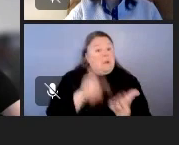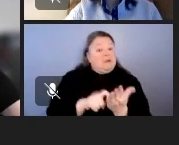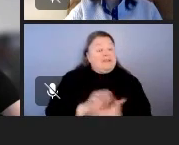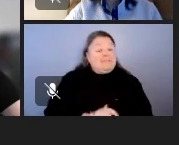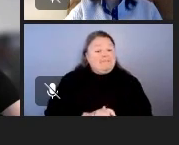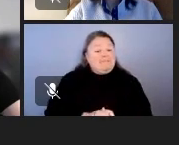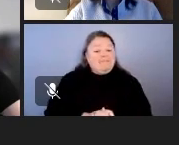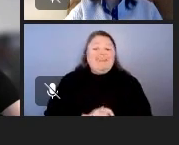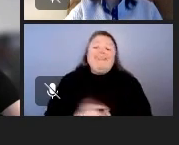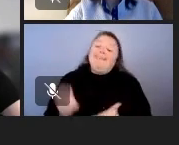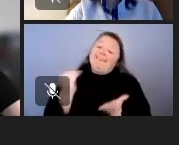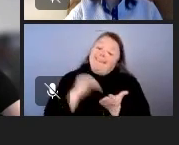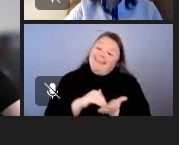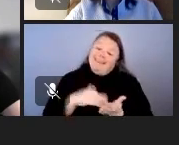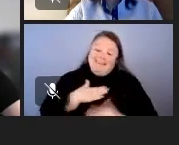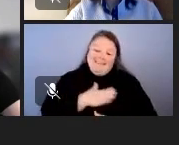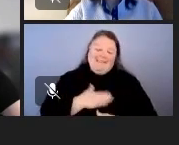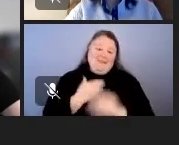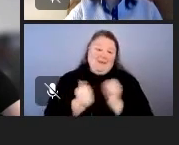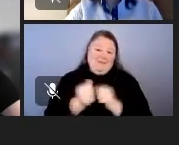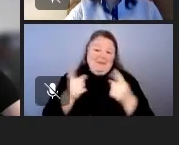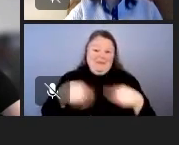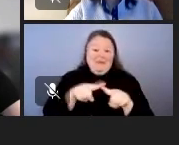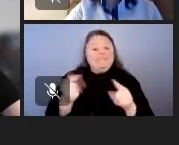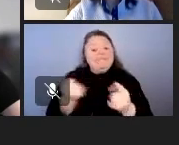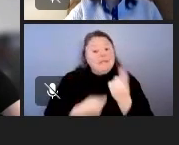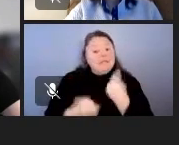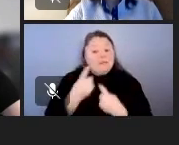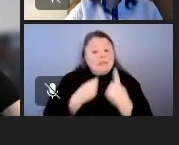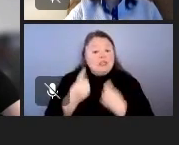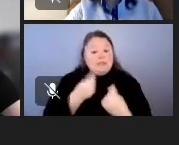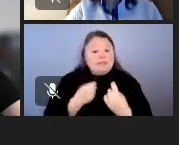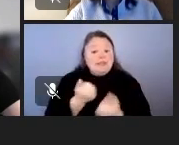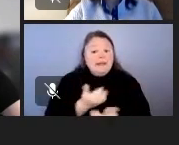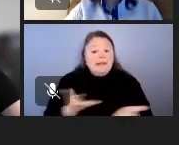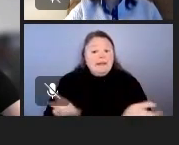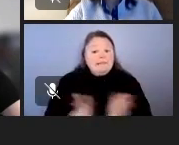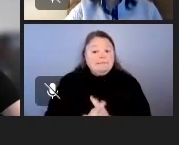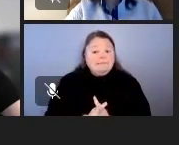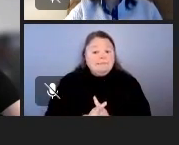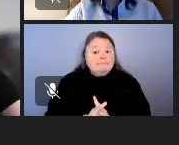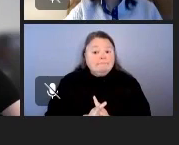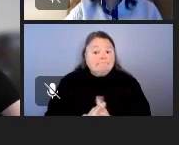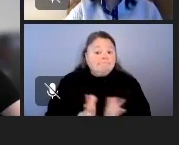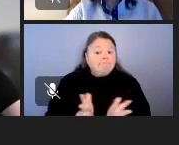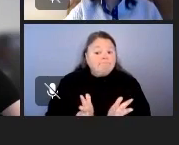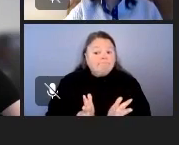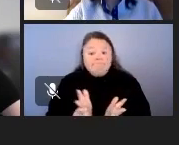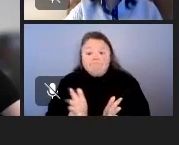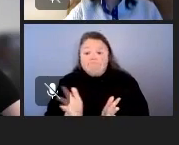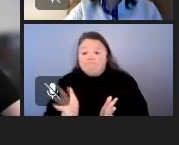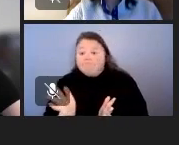I've enjoyed being here with you all. Are there any questions or anything else before you all continue?